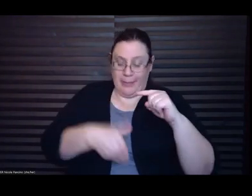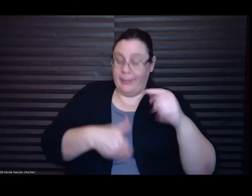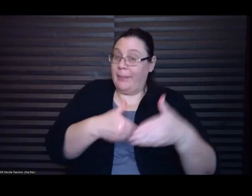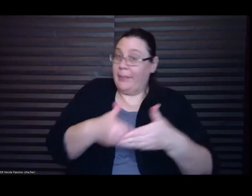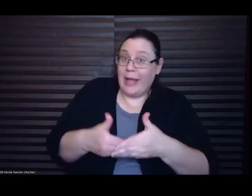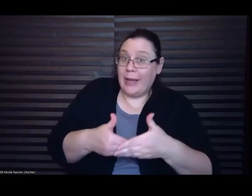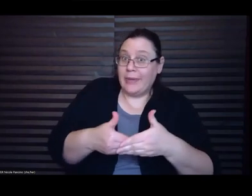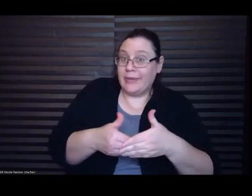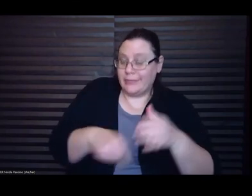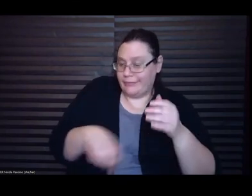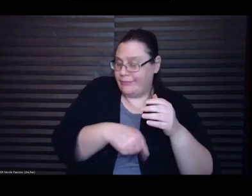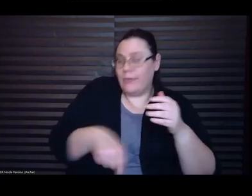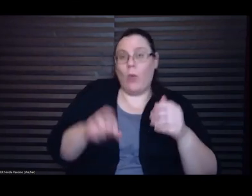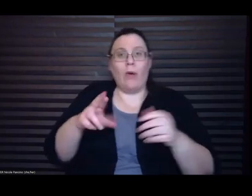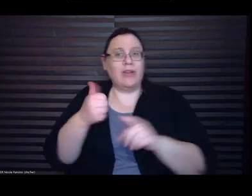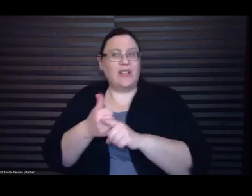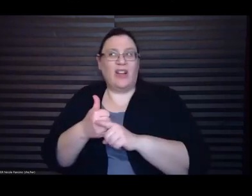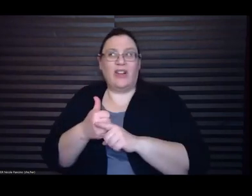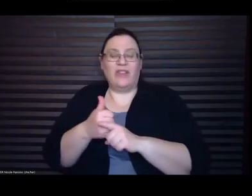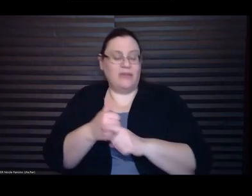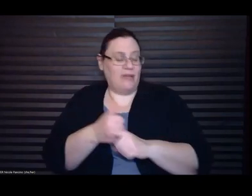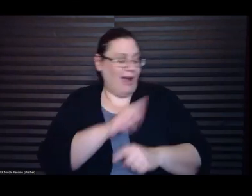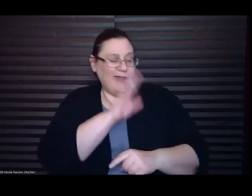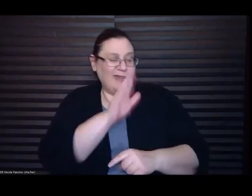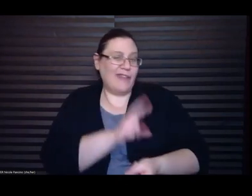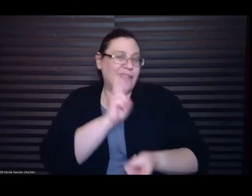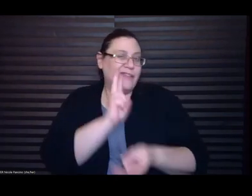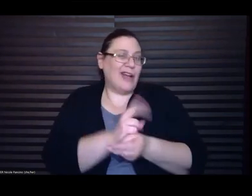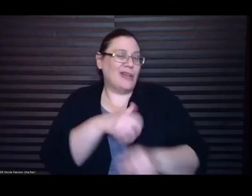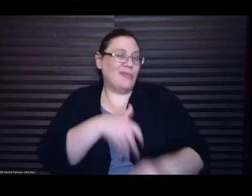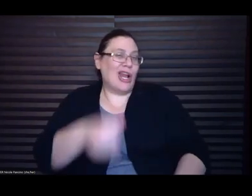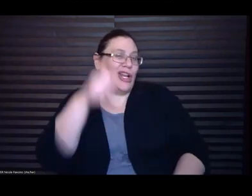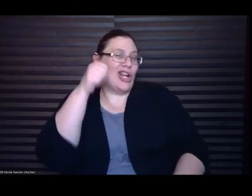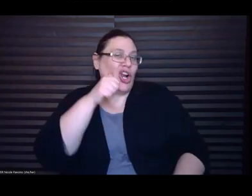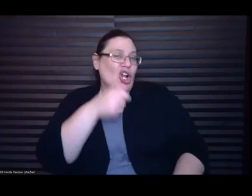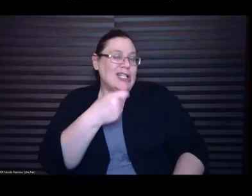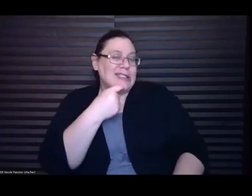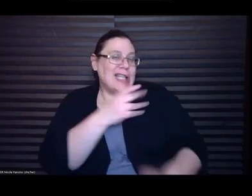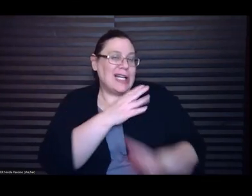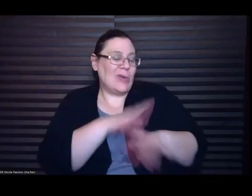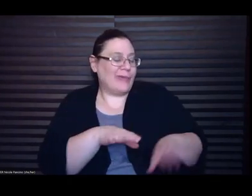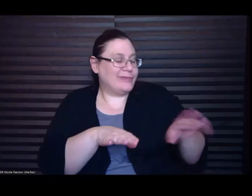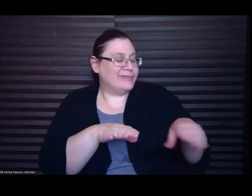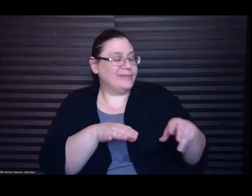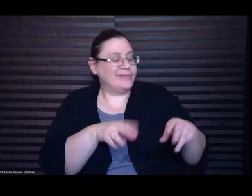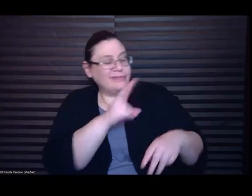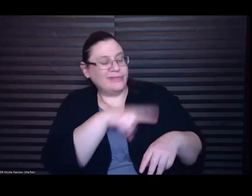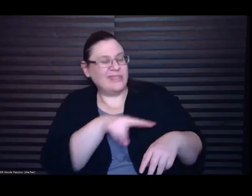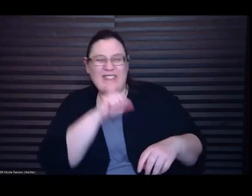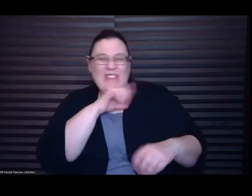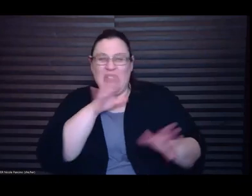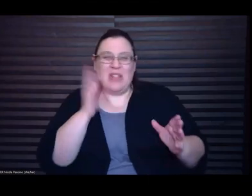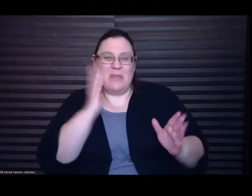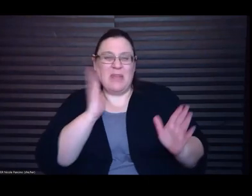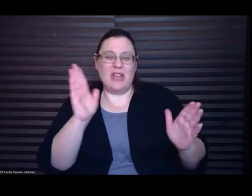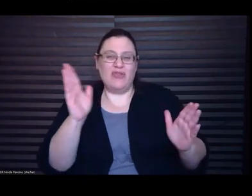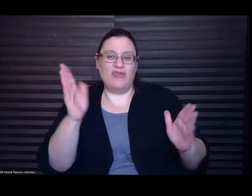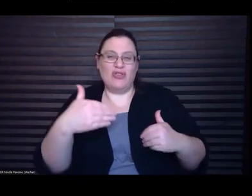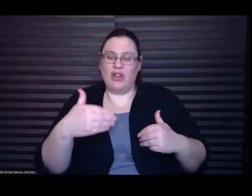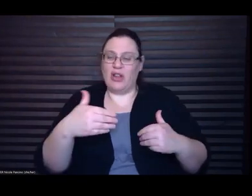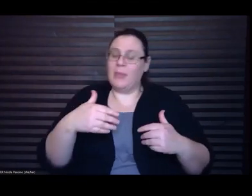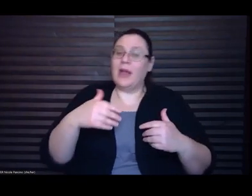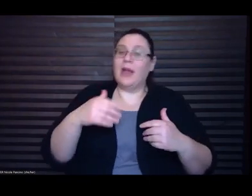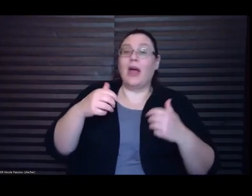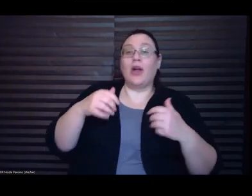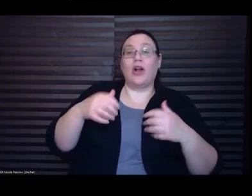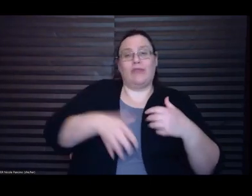softly. Watching from the bed in his filthy bedroom as she pulled down her maternity jeans. He'd been cautious and attentive and for